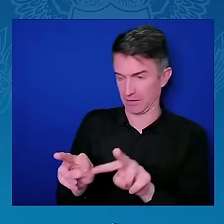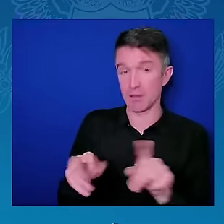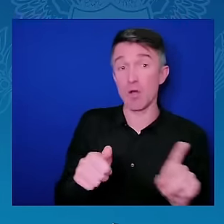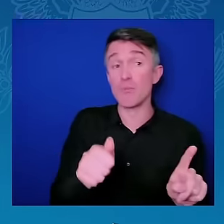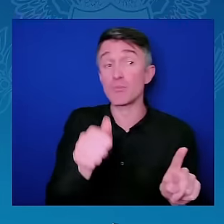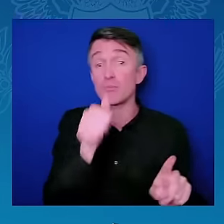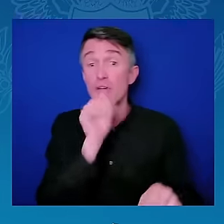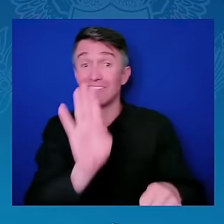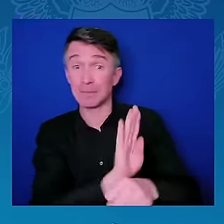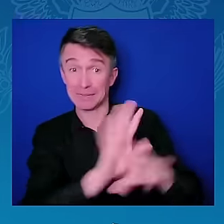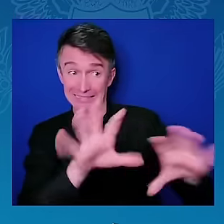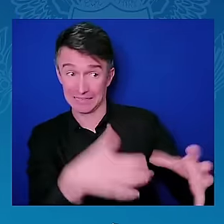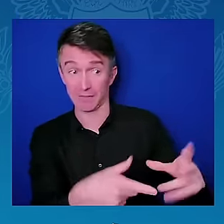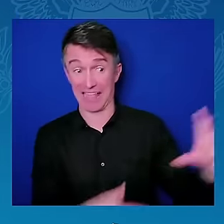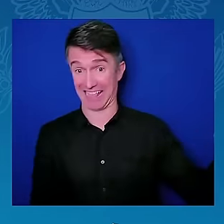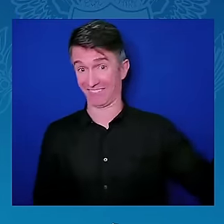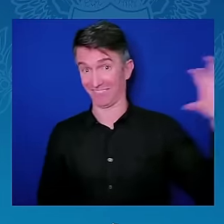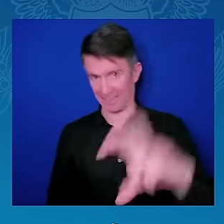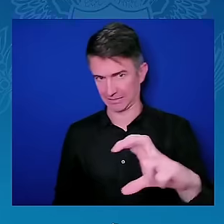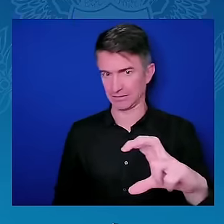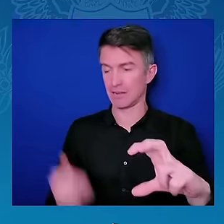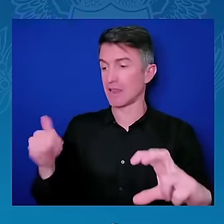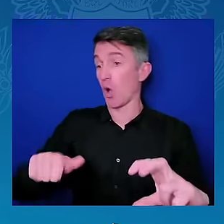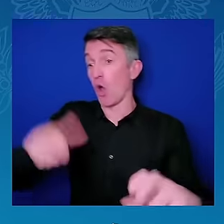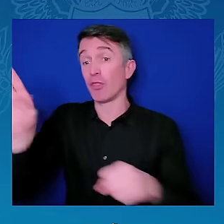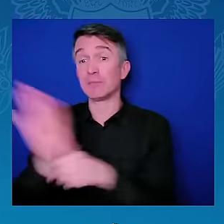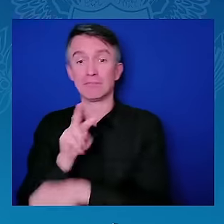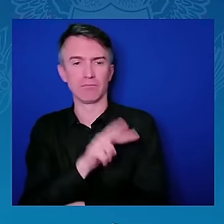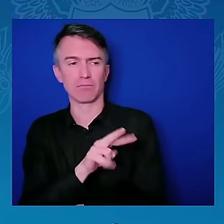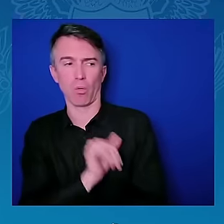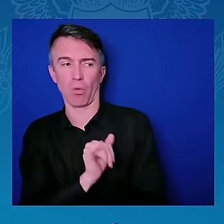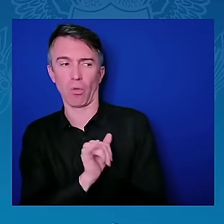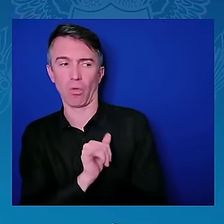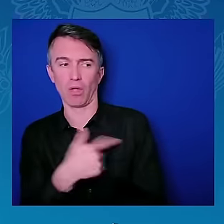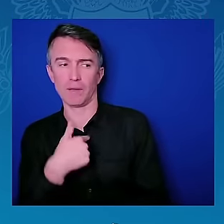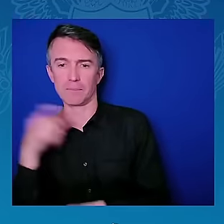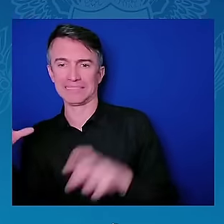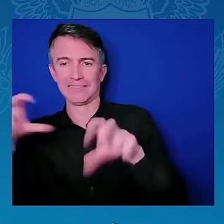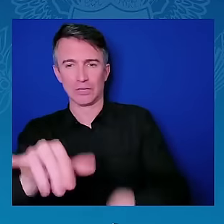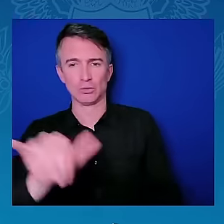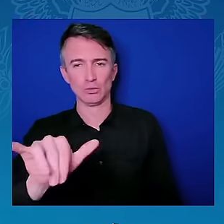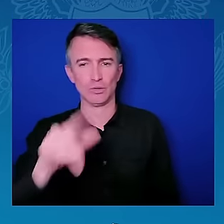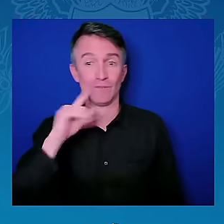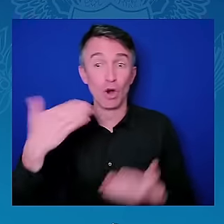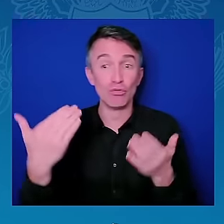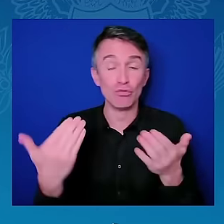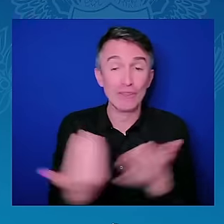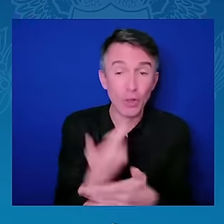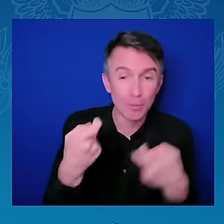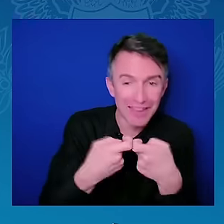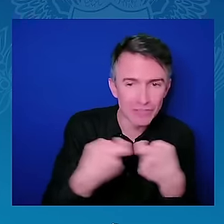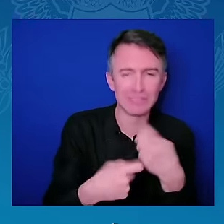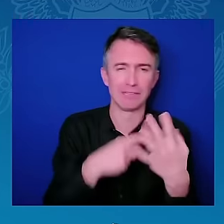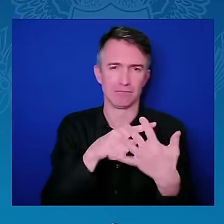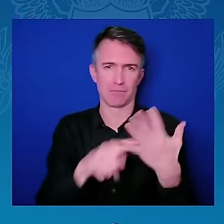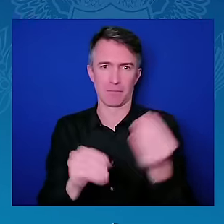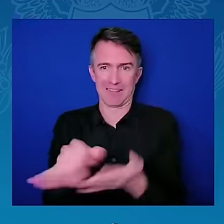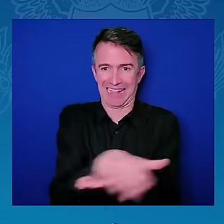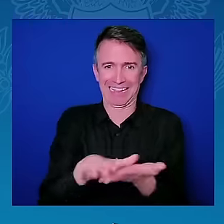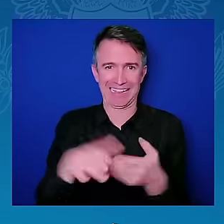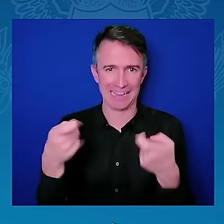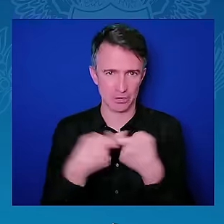money into our economies without necessarily contracting debt or looking for aid.